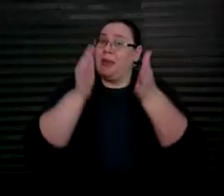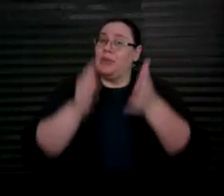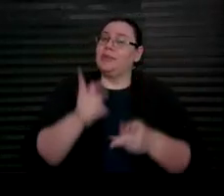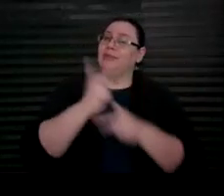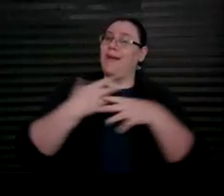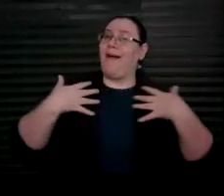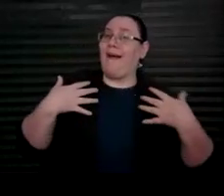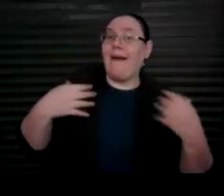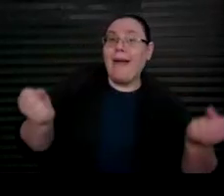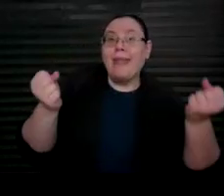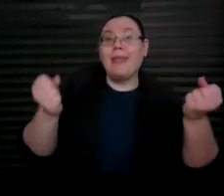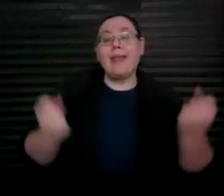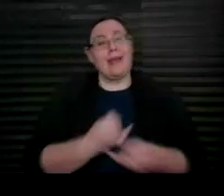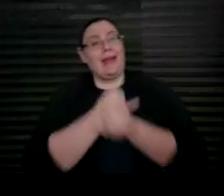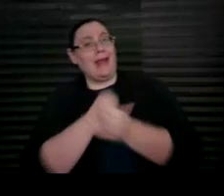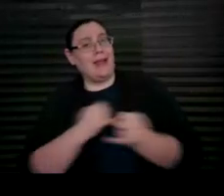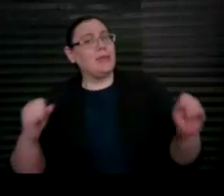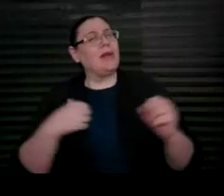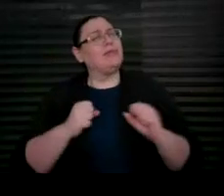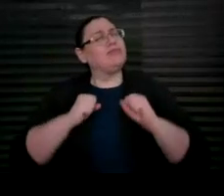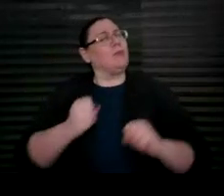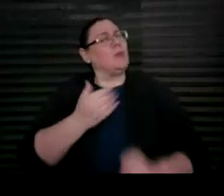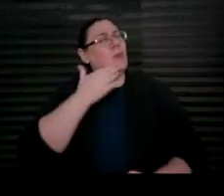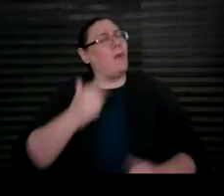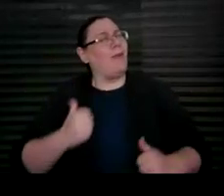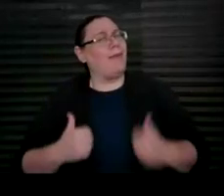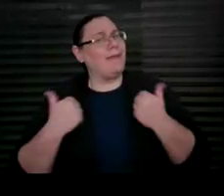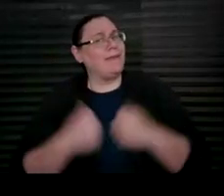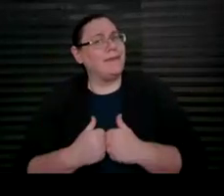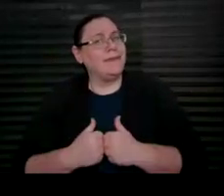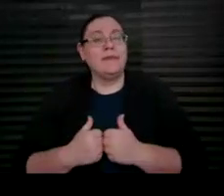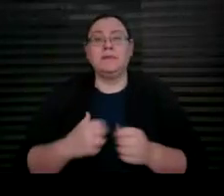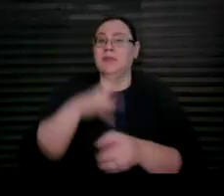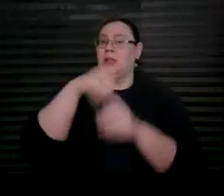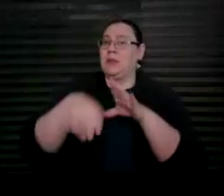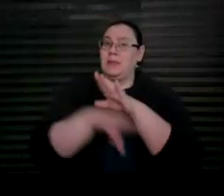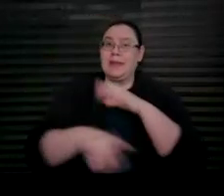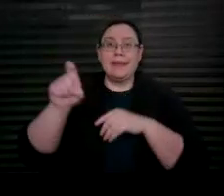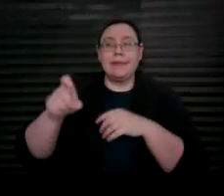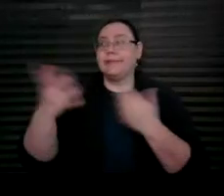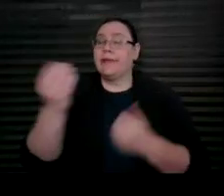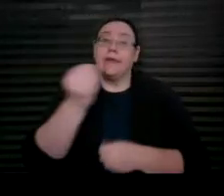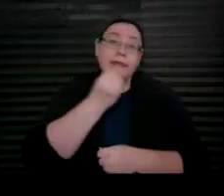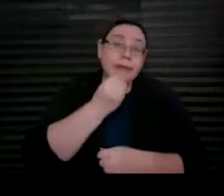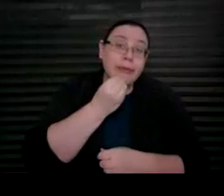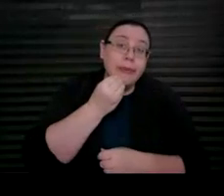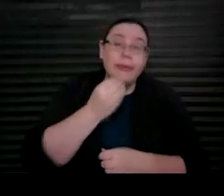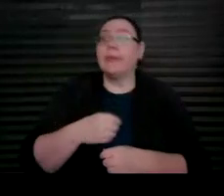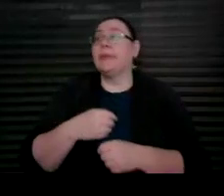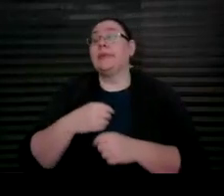independent, and have a good life. This includes basic needs like food and housing.